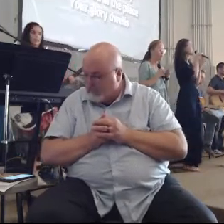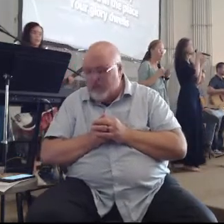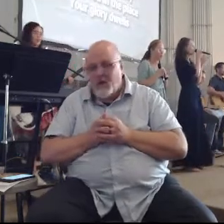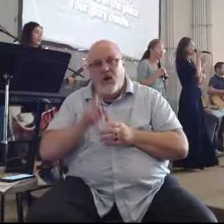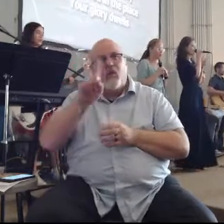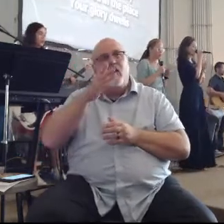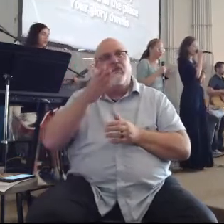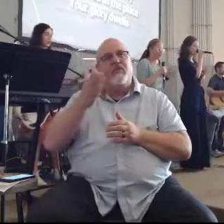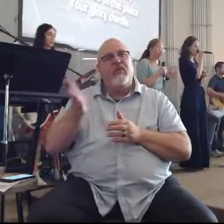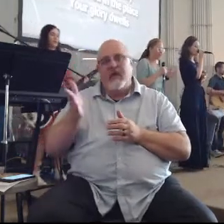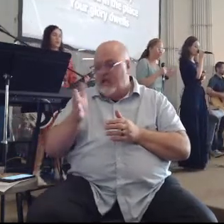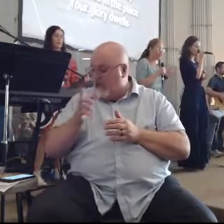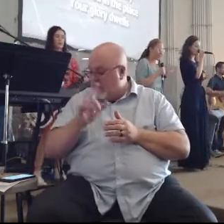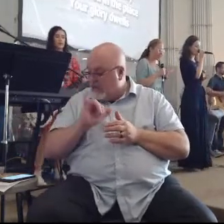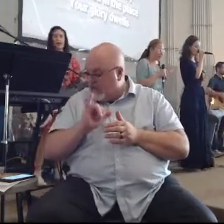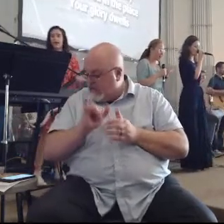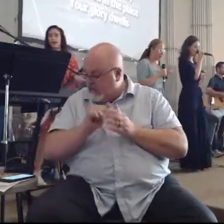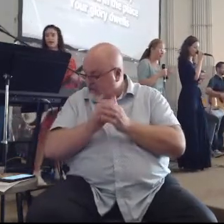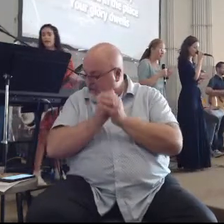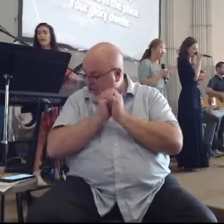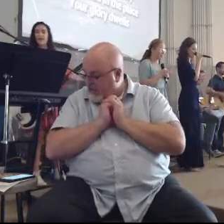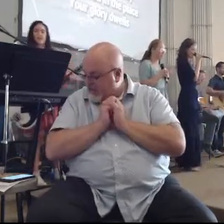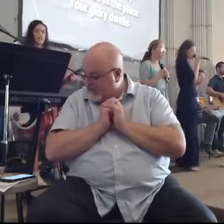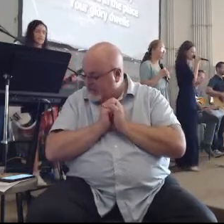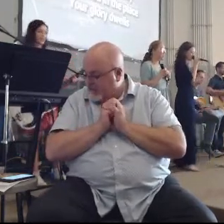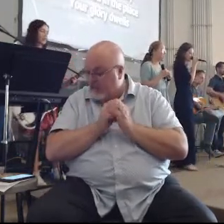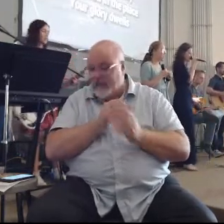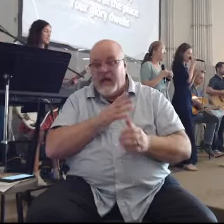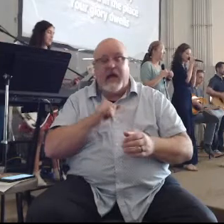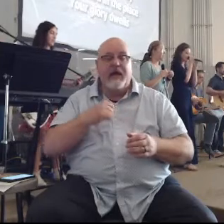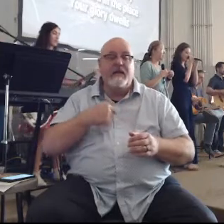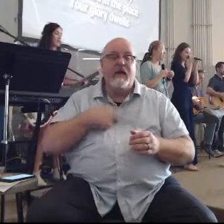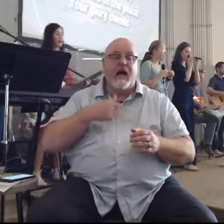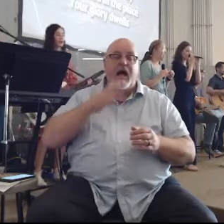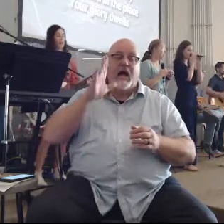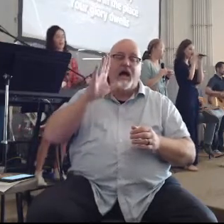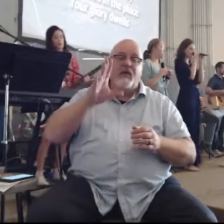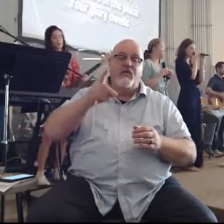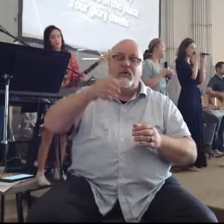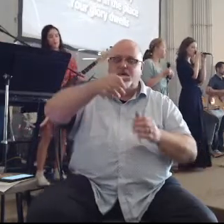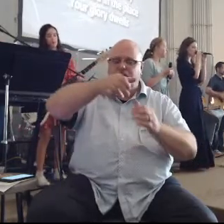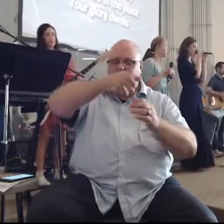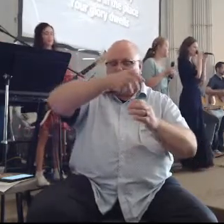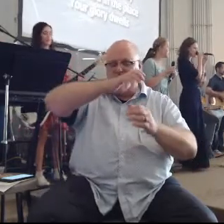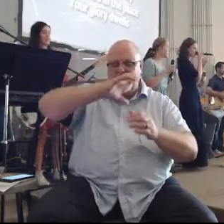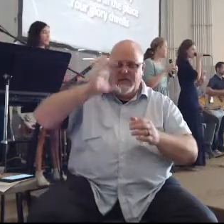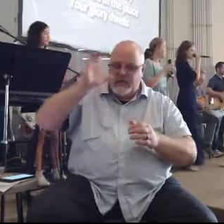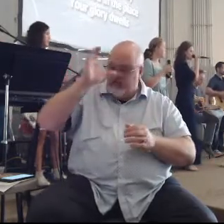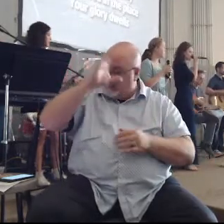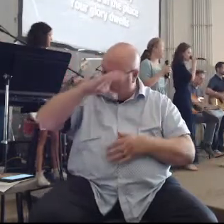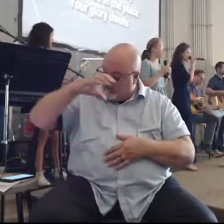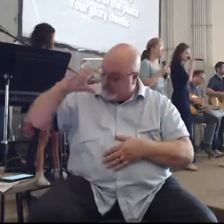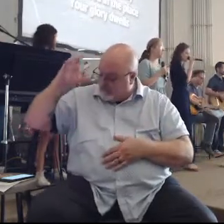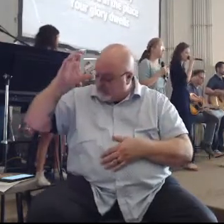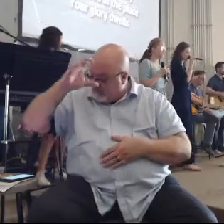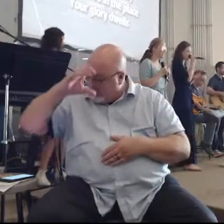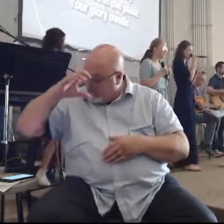One thing I ask and I would see